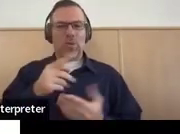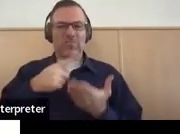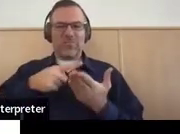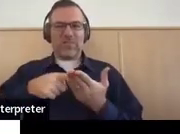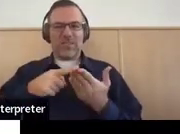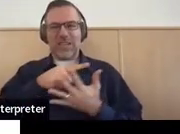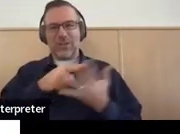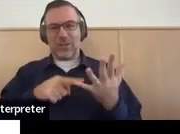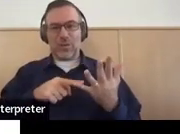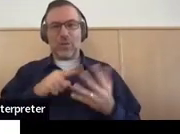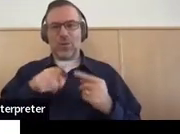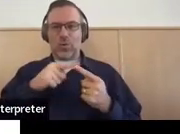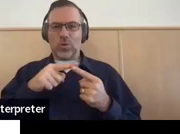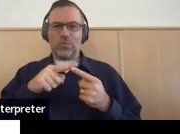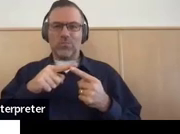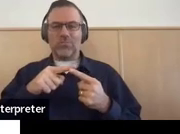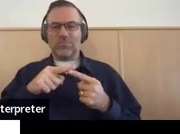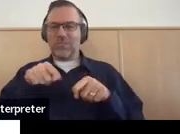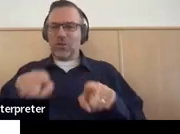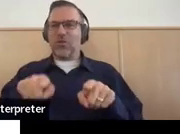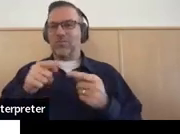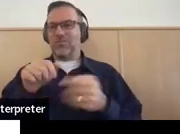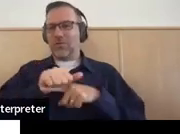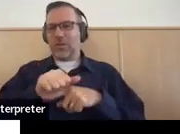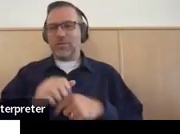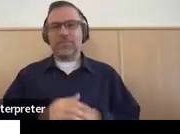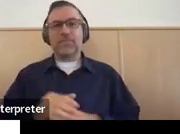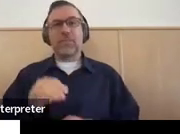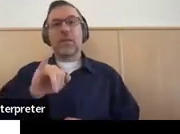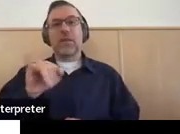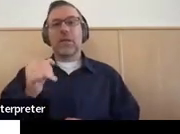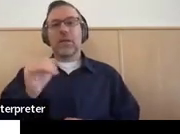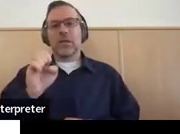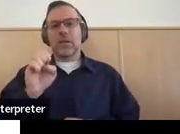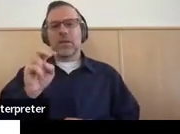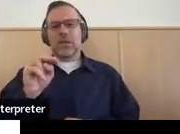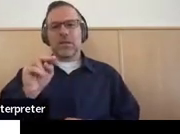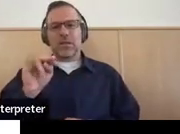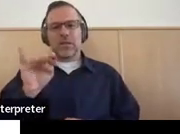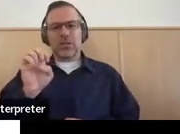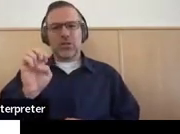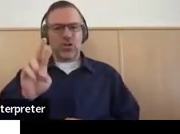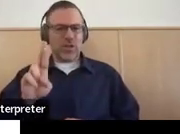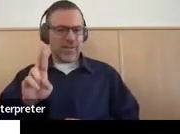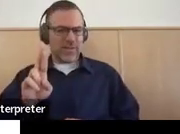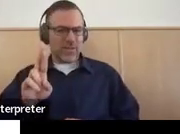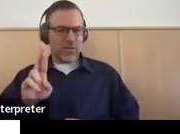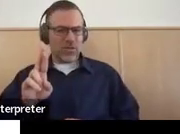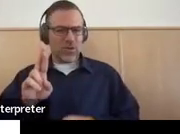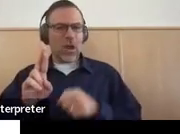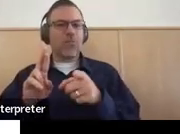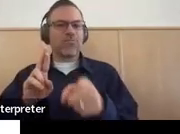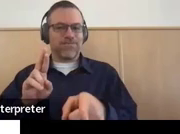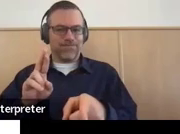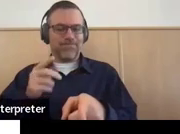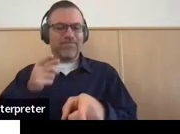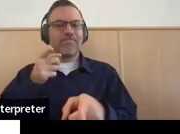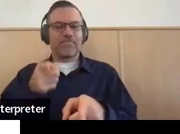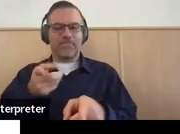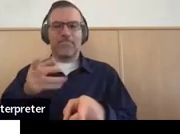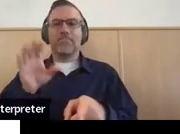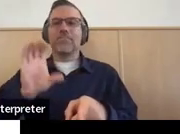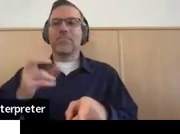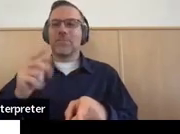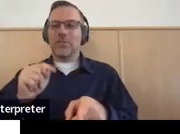go throughout the training. Jennifer, I believe, has, yes, she has. She has been putting in the chat